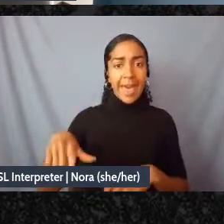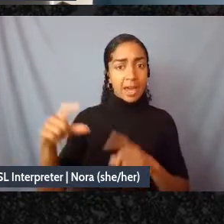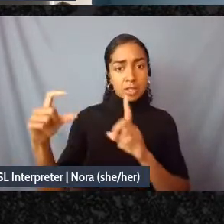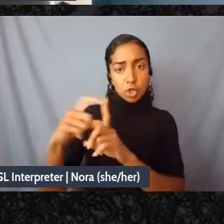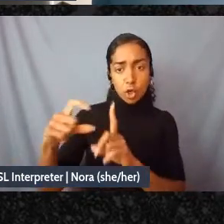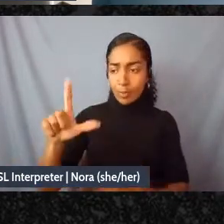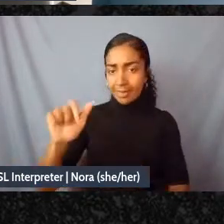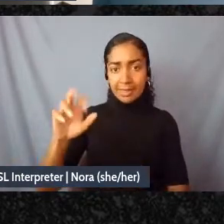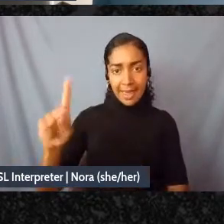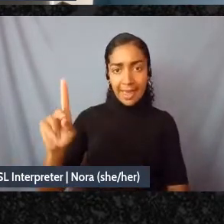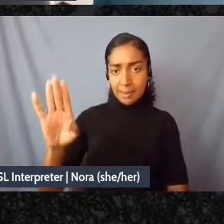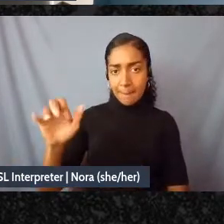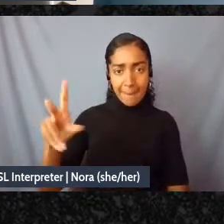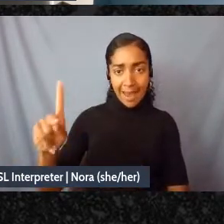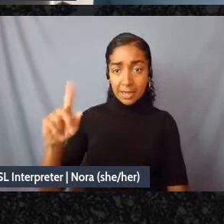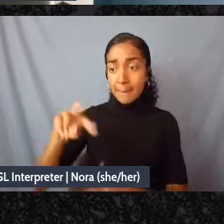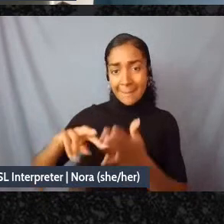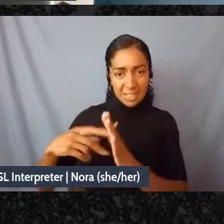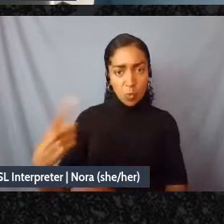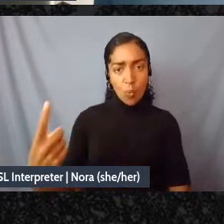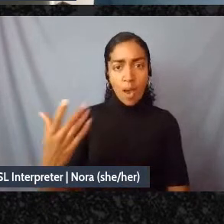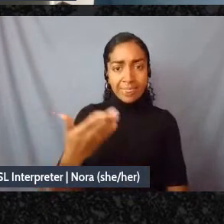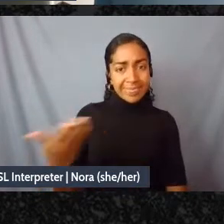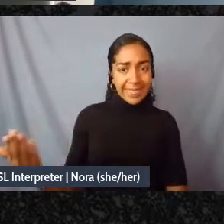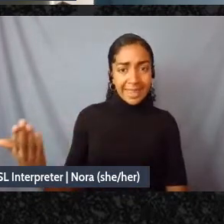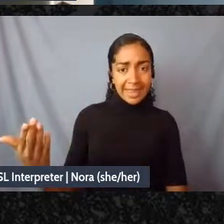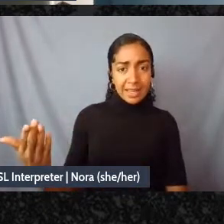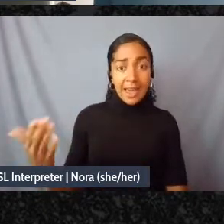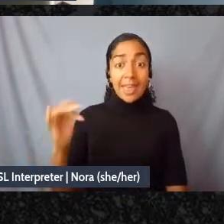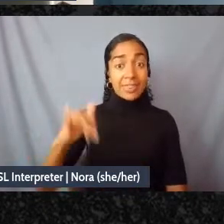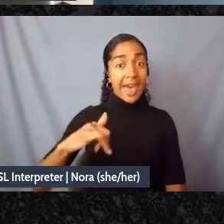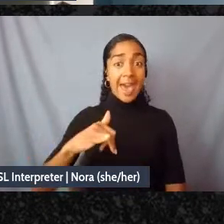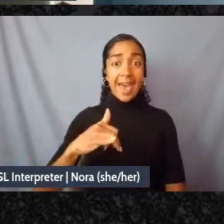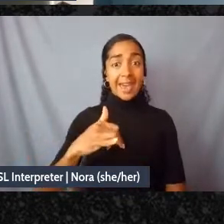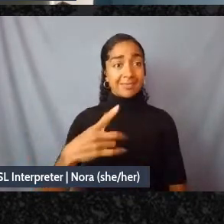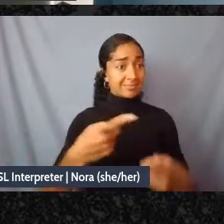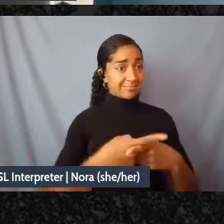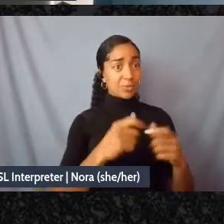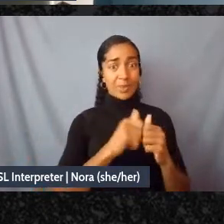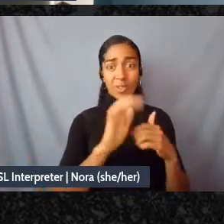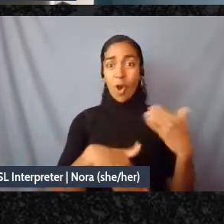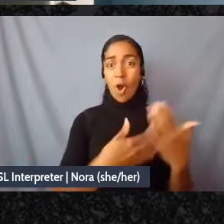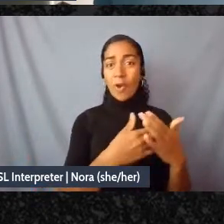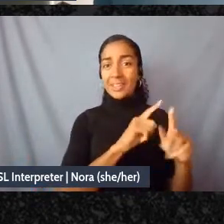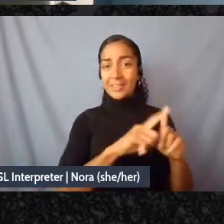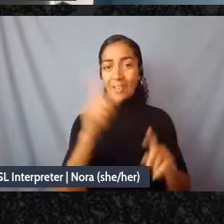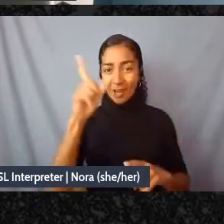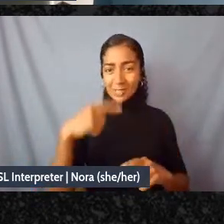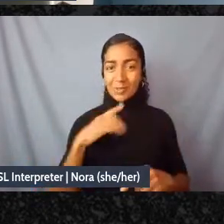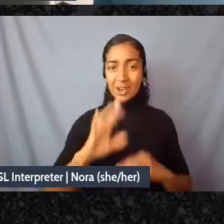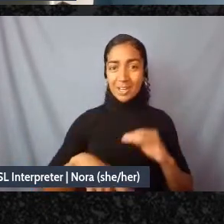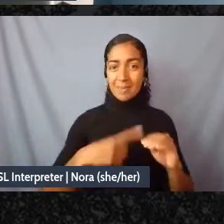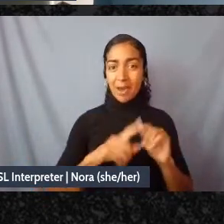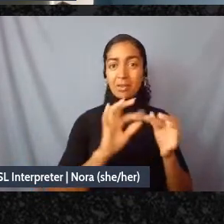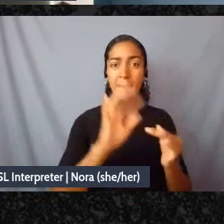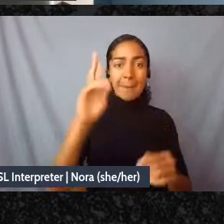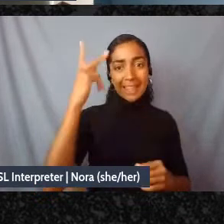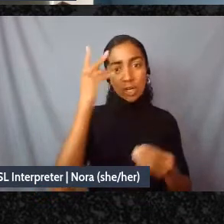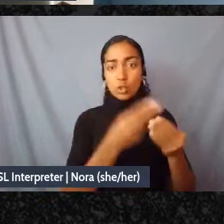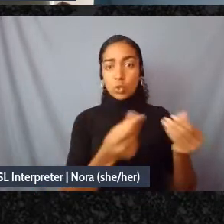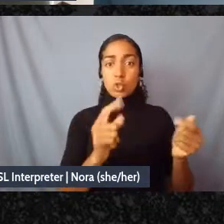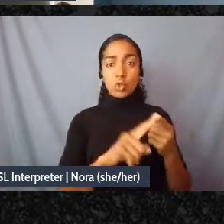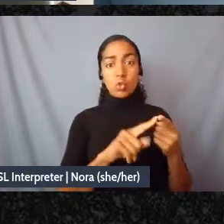thing and that contends all of the logics of what we're talking about with political solutions to address our